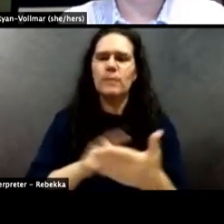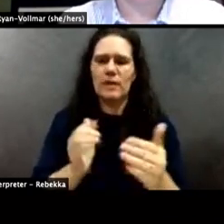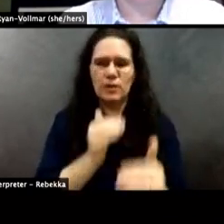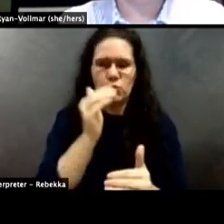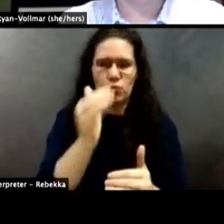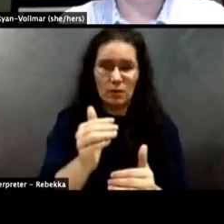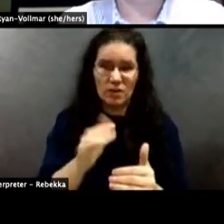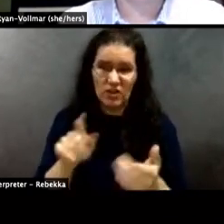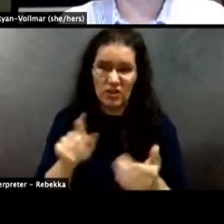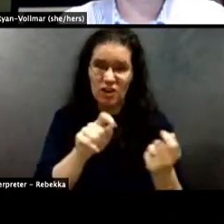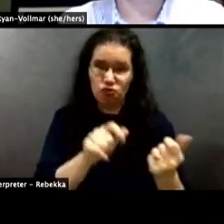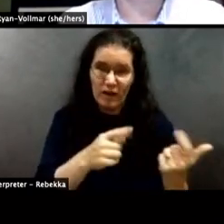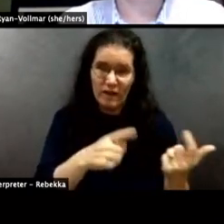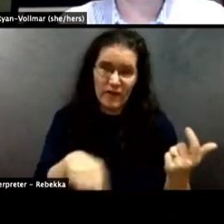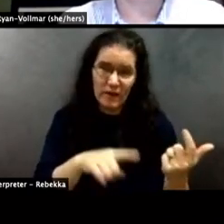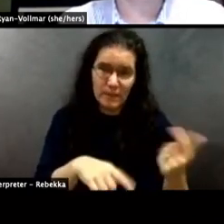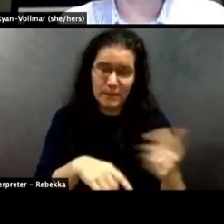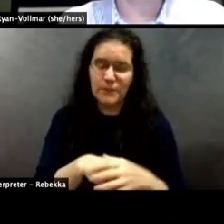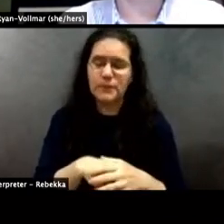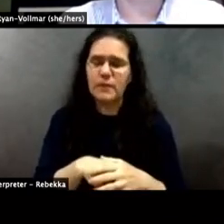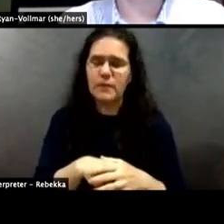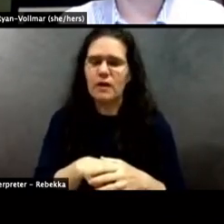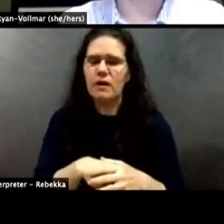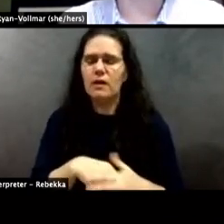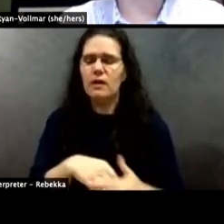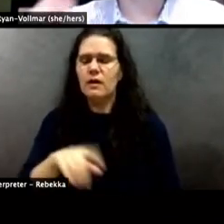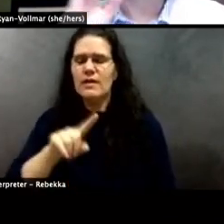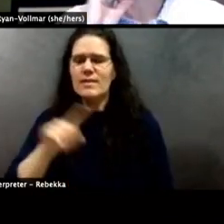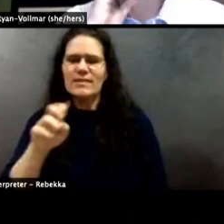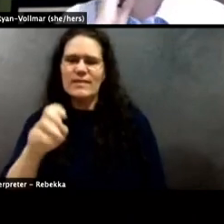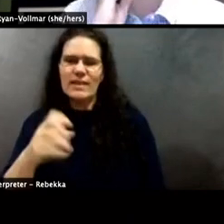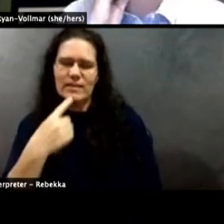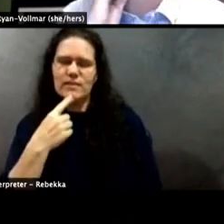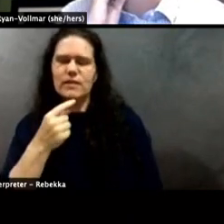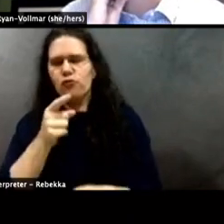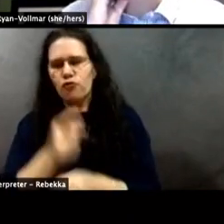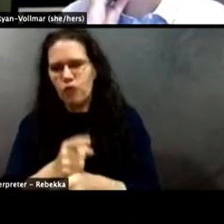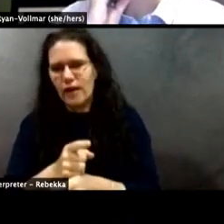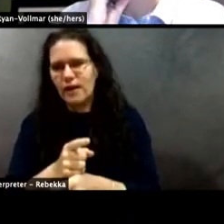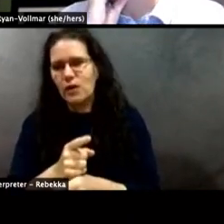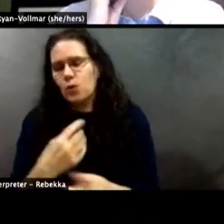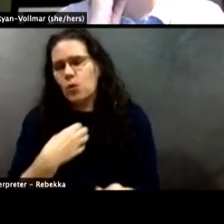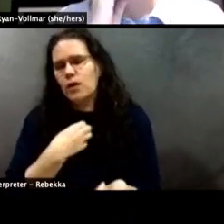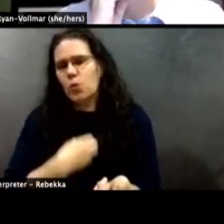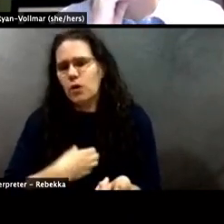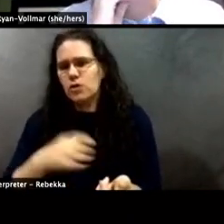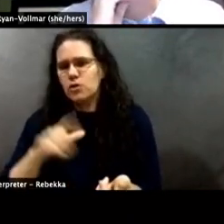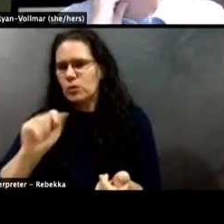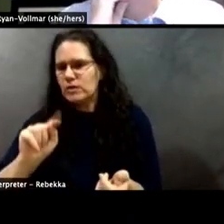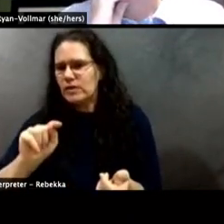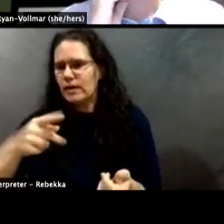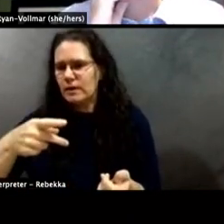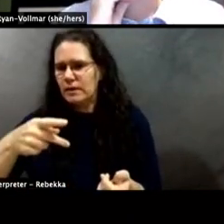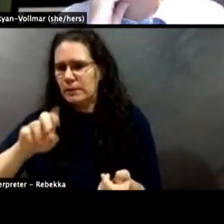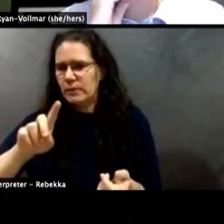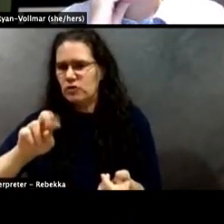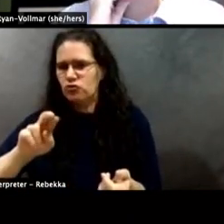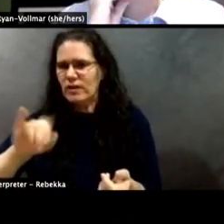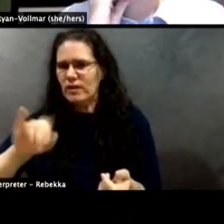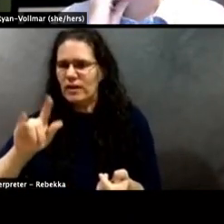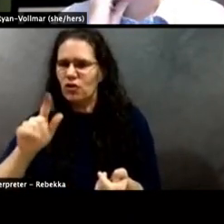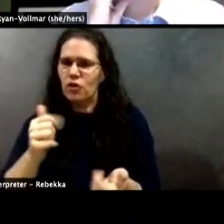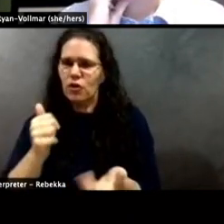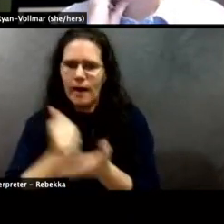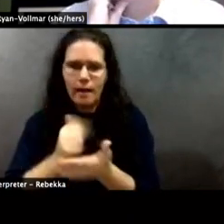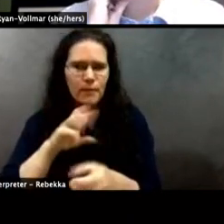Sure, Michael. Well, would love for Lieutenant Pedrini, as Greg was saying, to help drive the culture change, know, be a part of the solution. Apologizing all